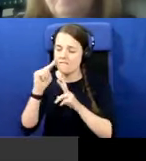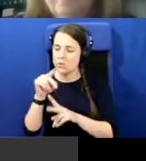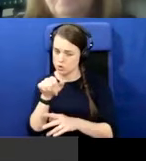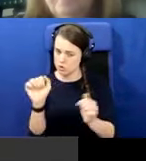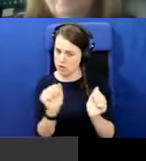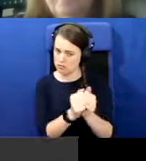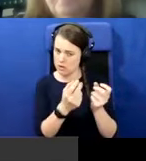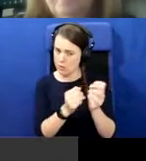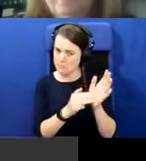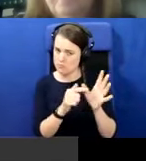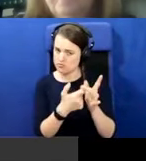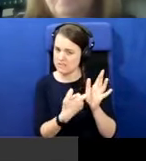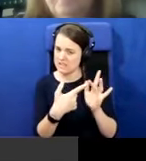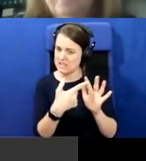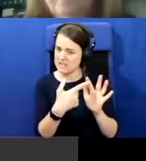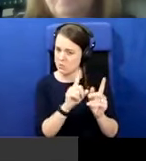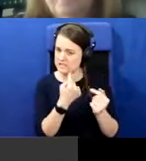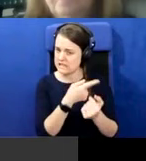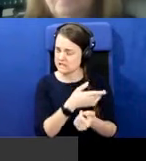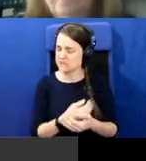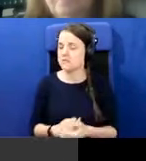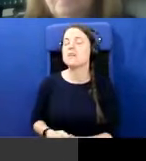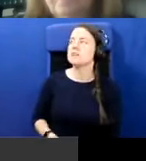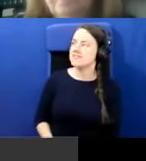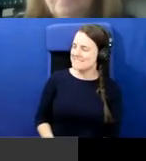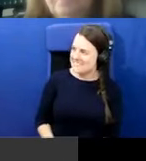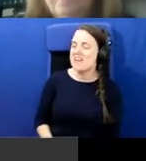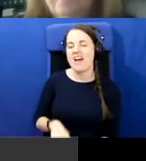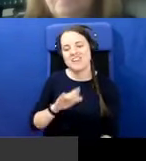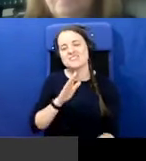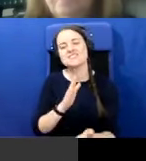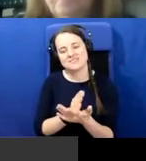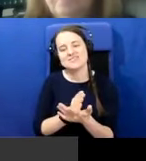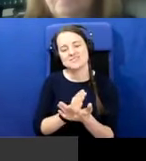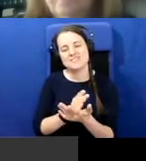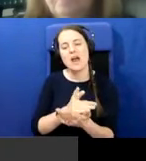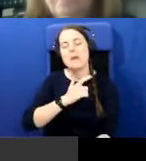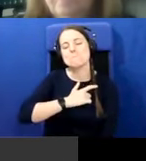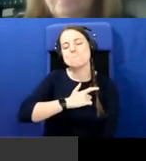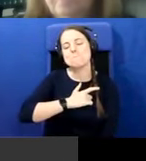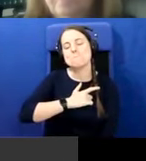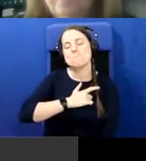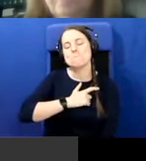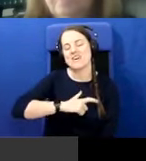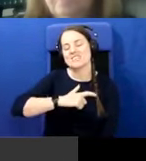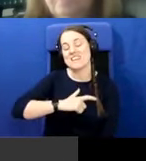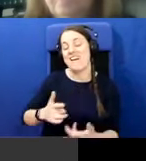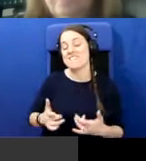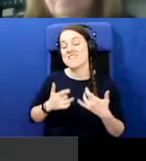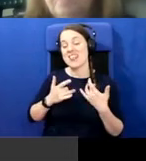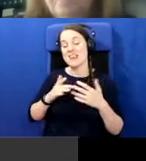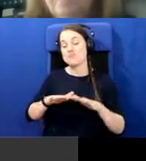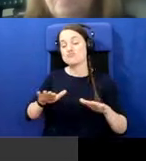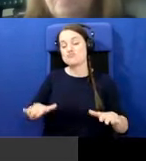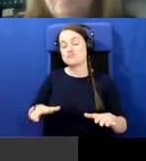Um, I do. I think, I personally think that Brexit and the